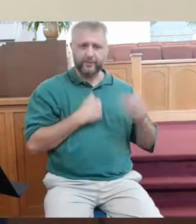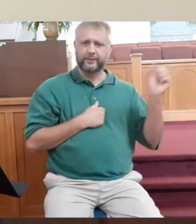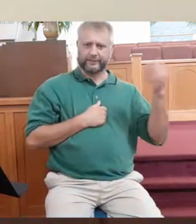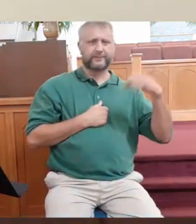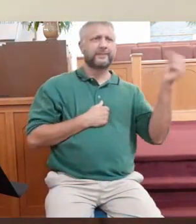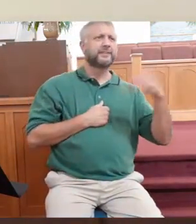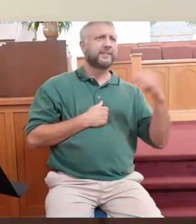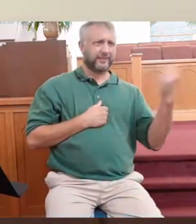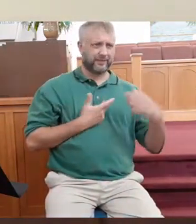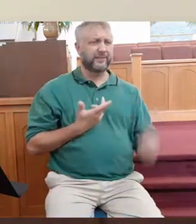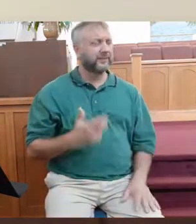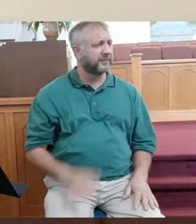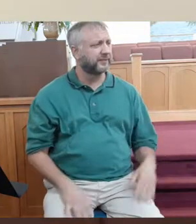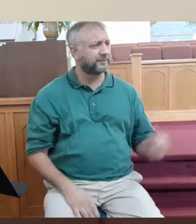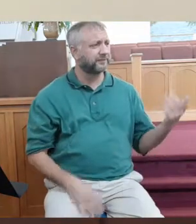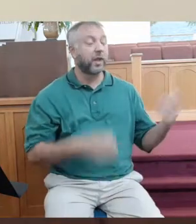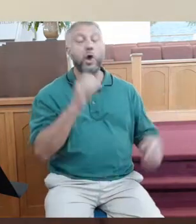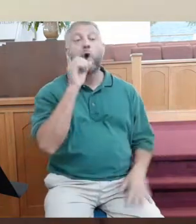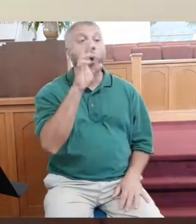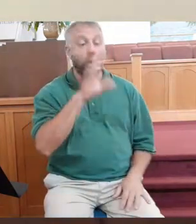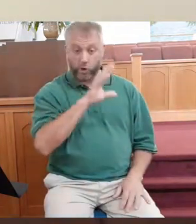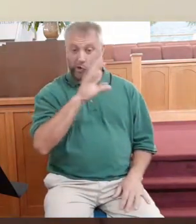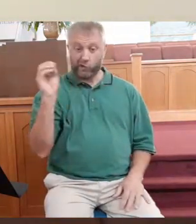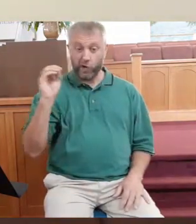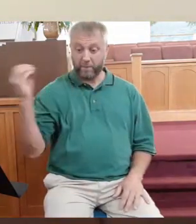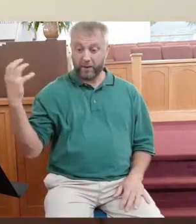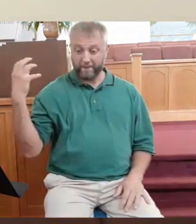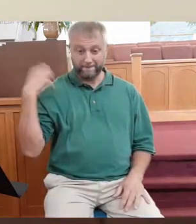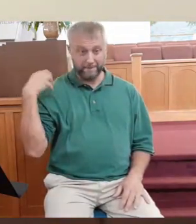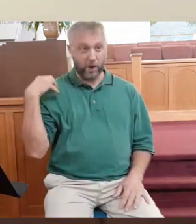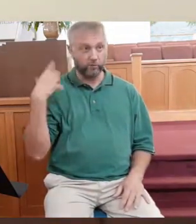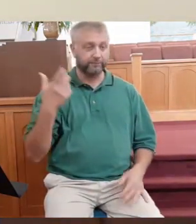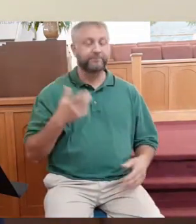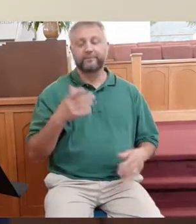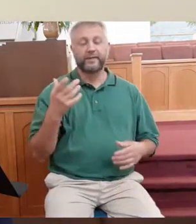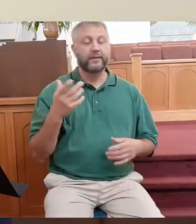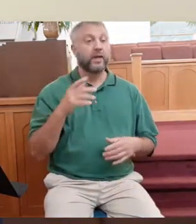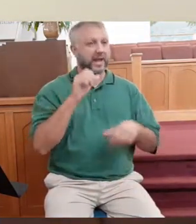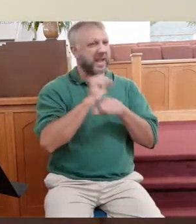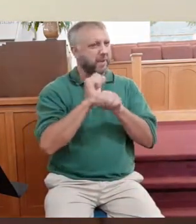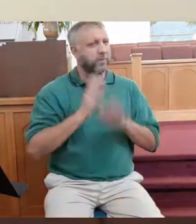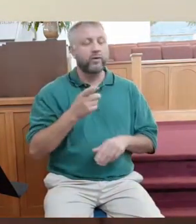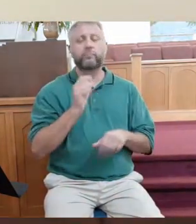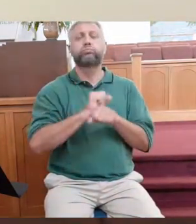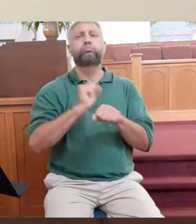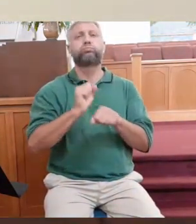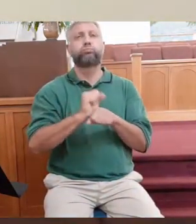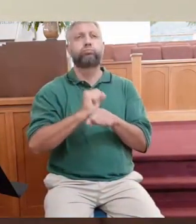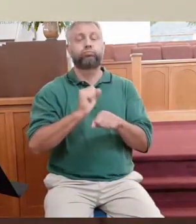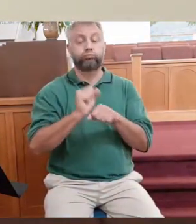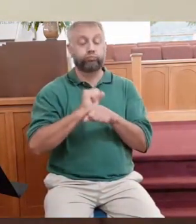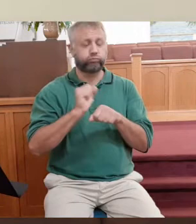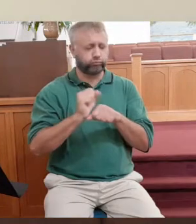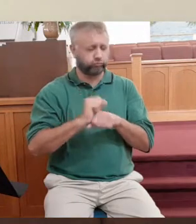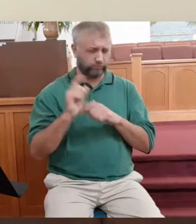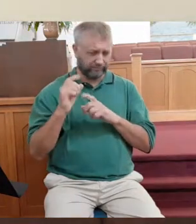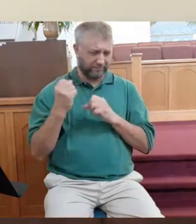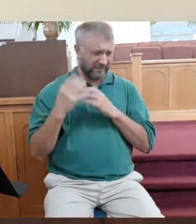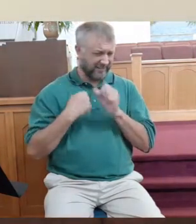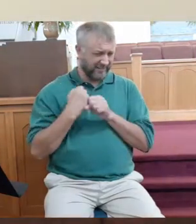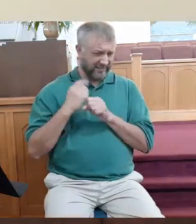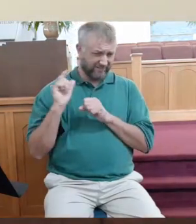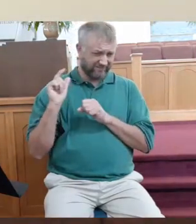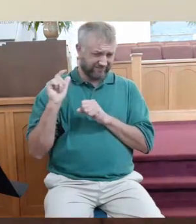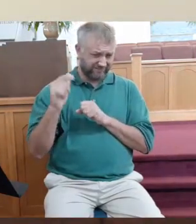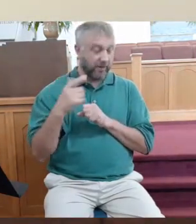privy to some faithful employee of a company, someone who has given their life's service to a company, and